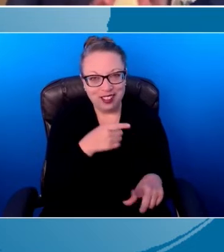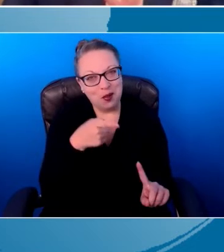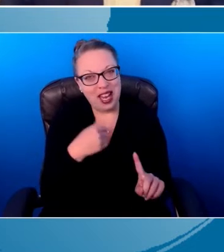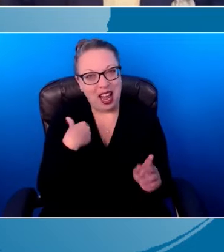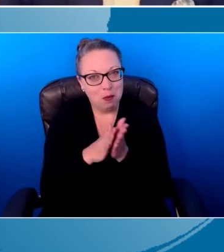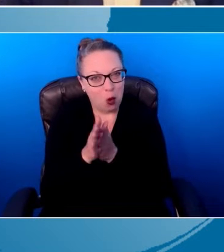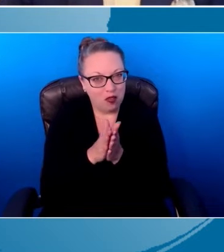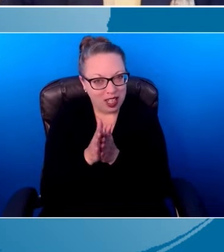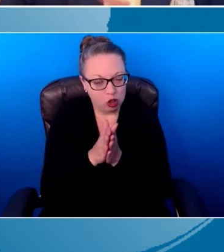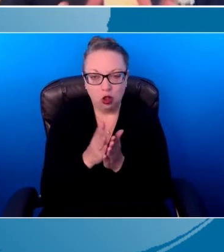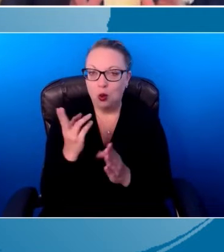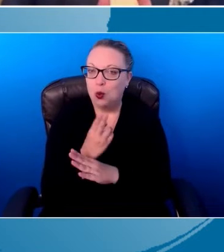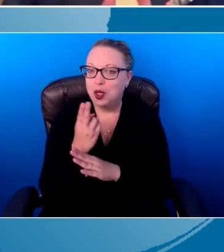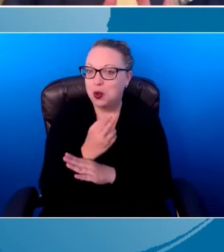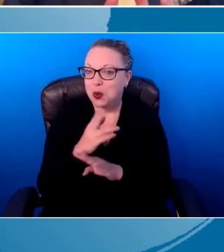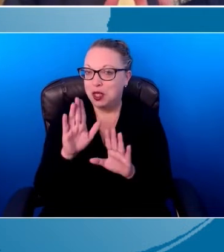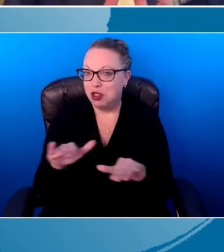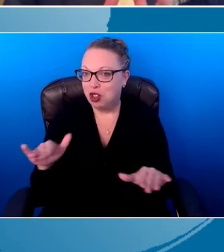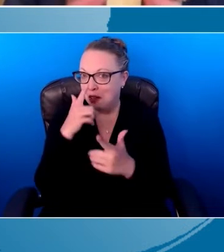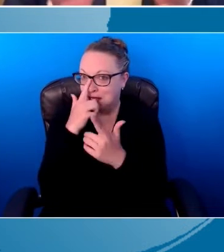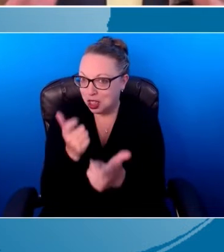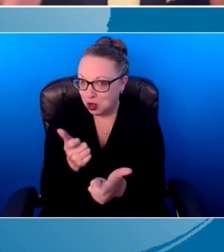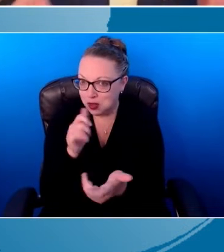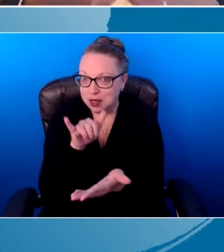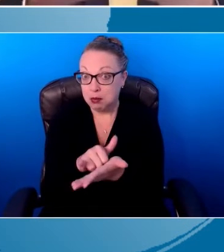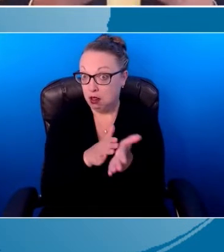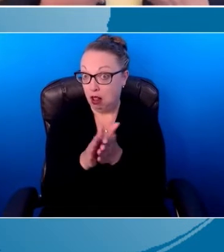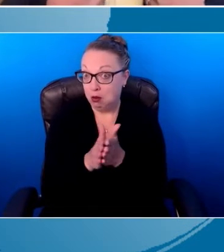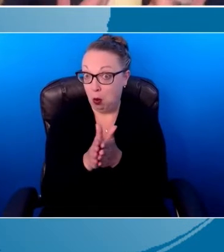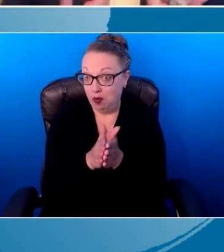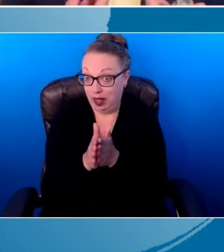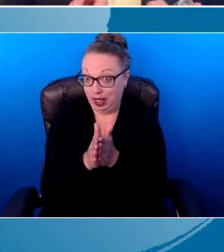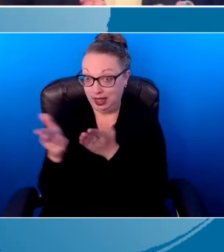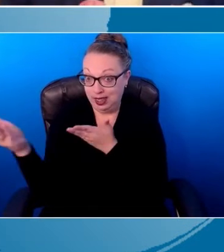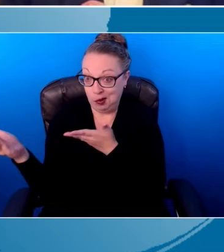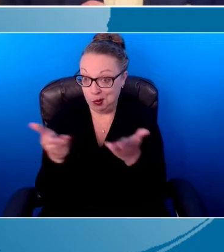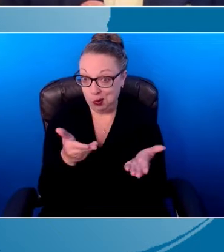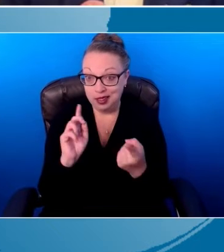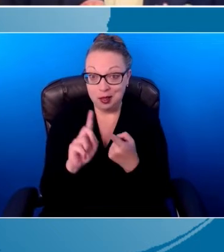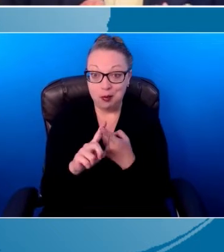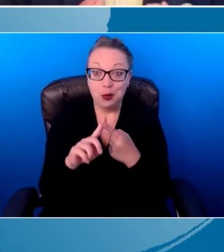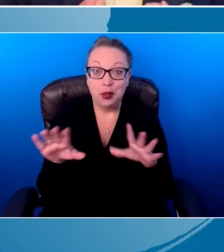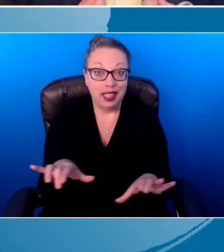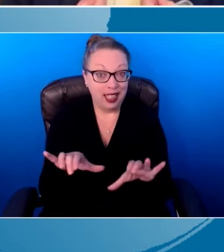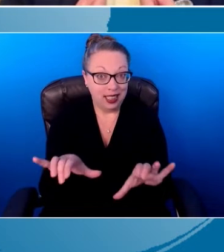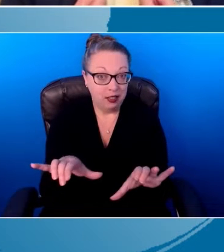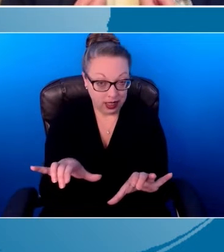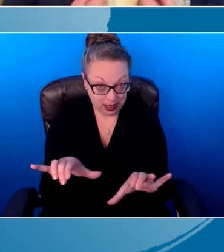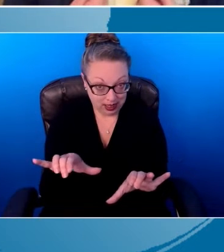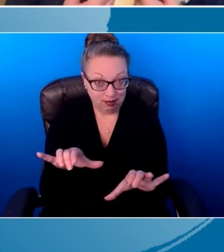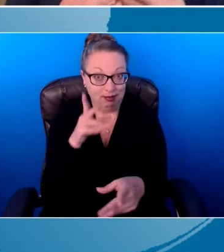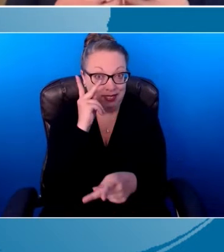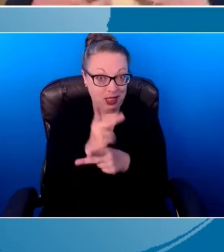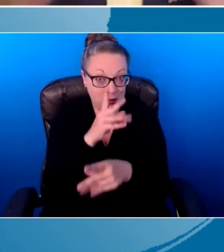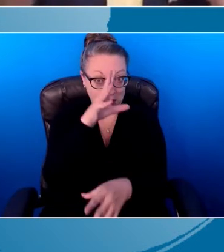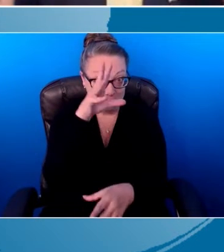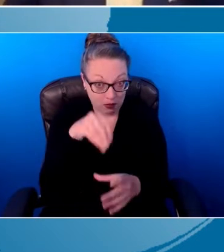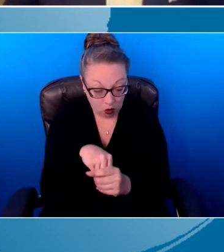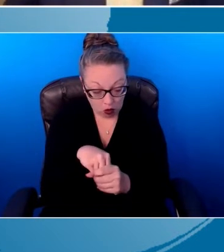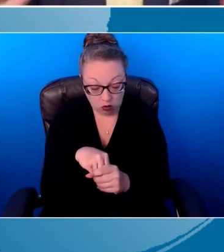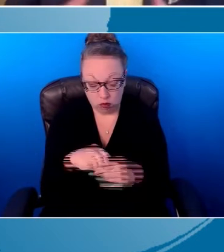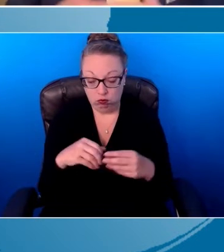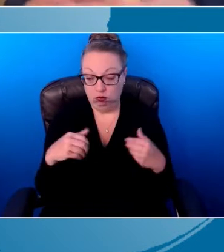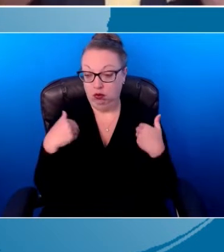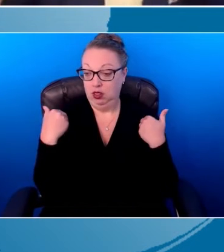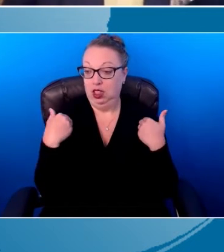use child interests because that's motivating. Because it brings them into the activity and it keeps them engaged. If a young child likes cars